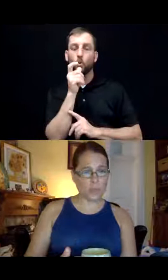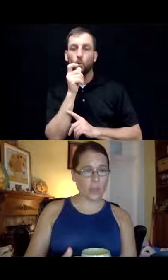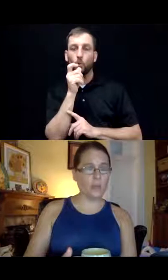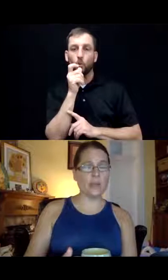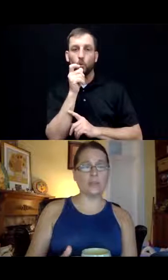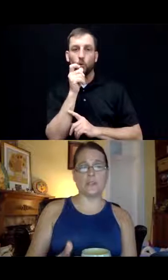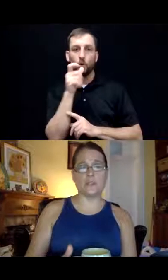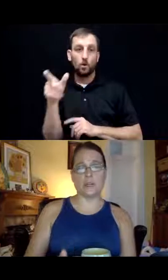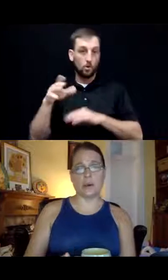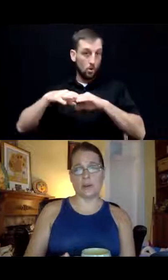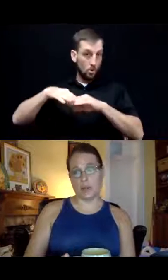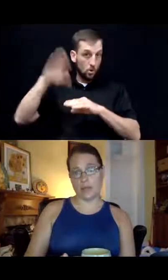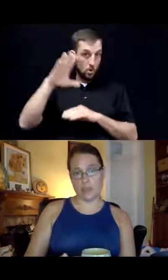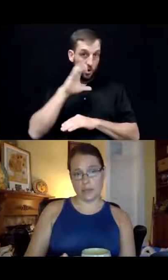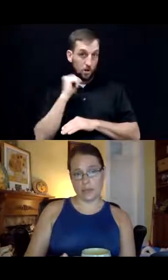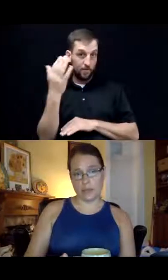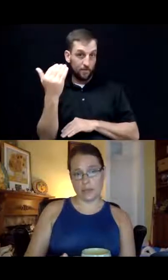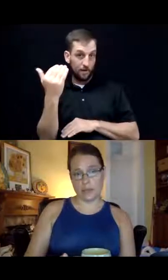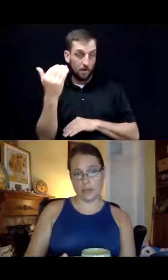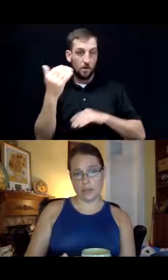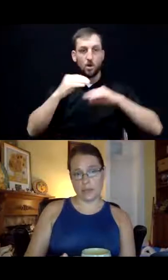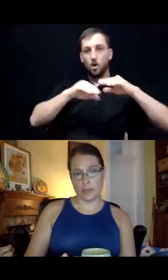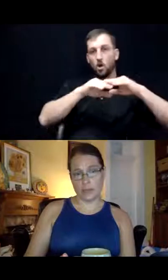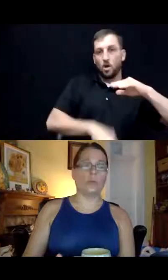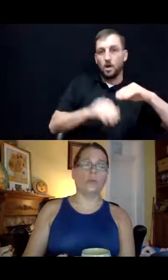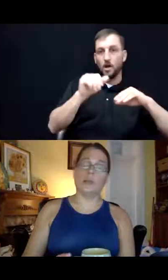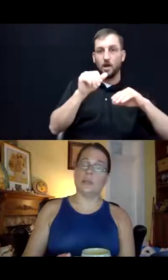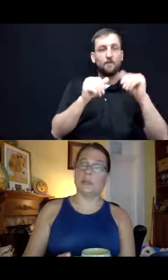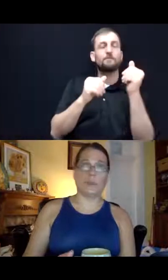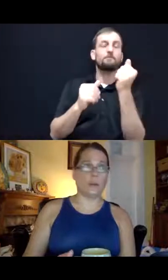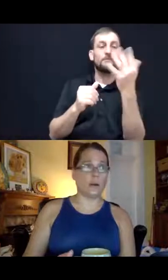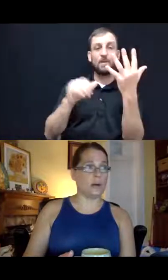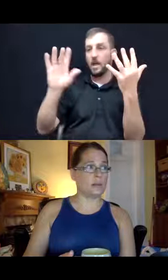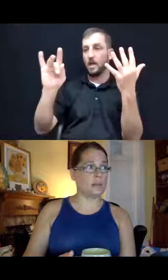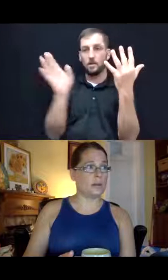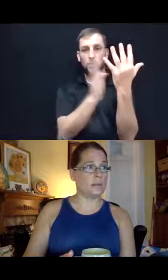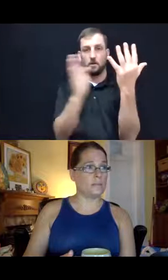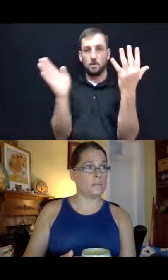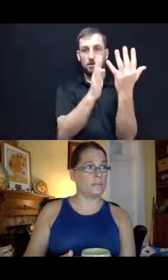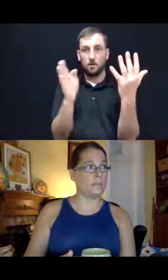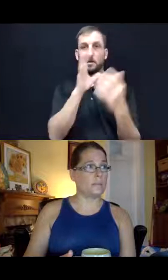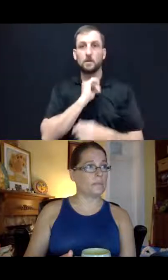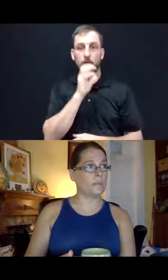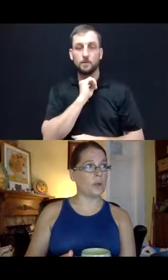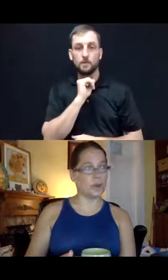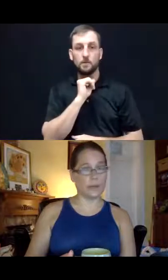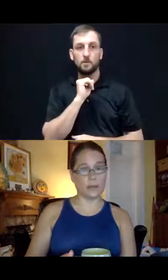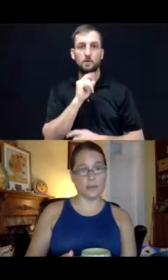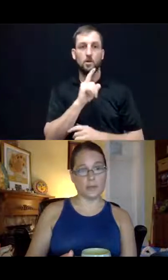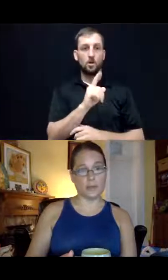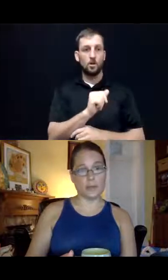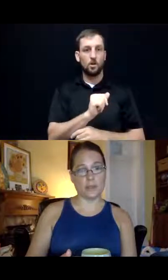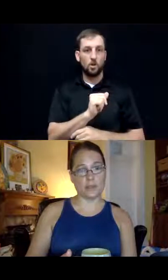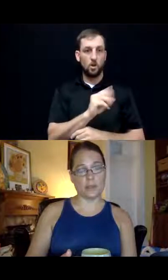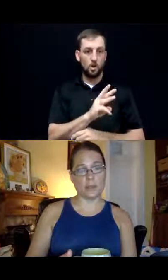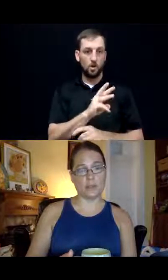over the age of 15, but under the age of 18, who, and the law is real ugly in